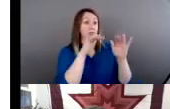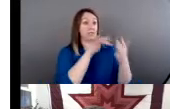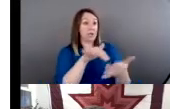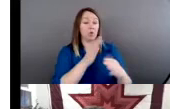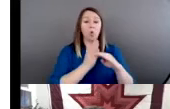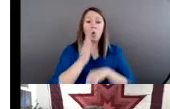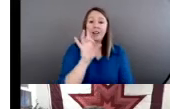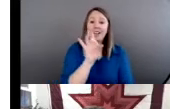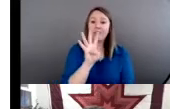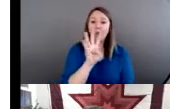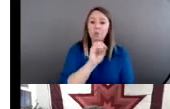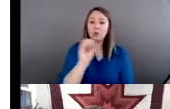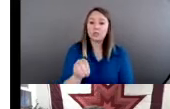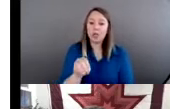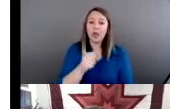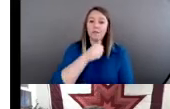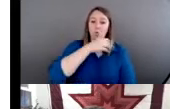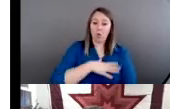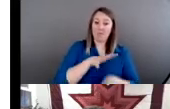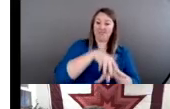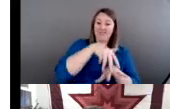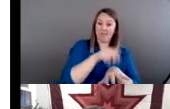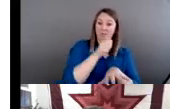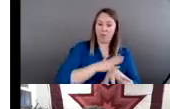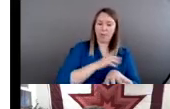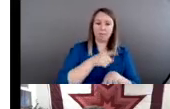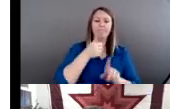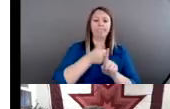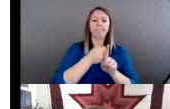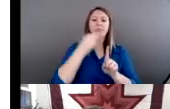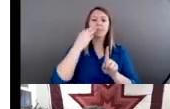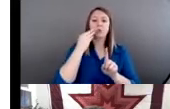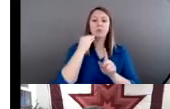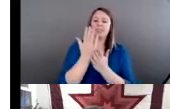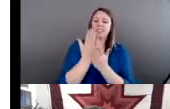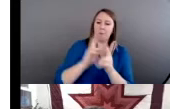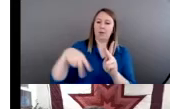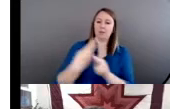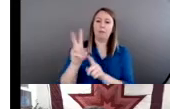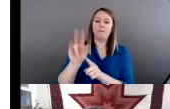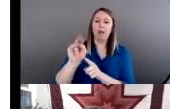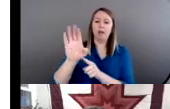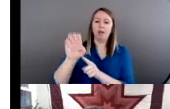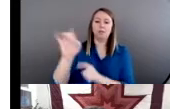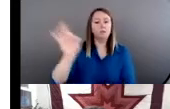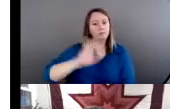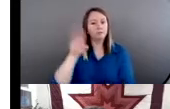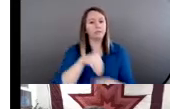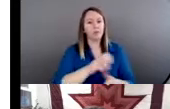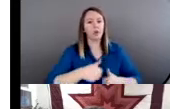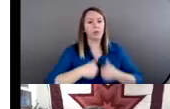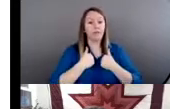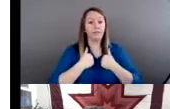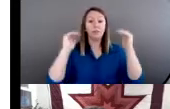native women will experience some form of violence in their lifetime. And then the second bar here I want